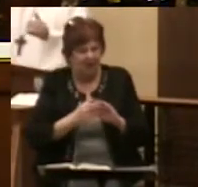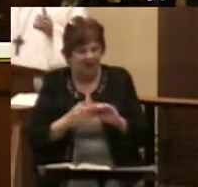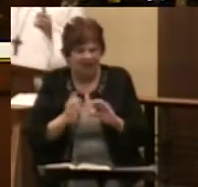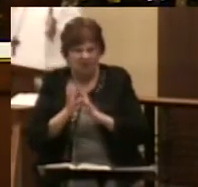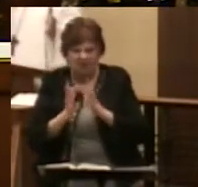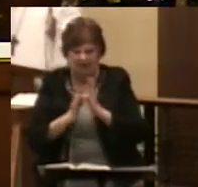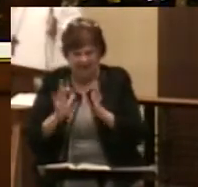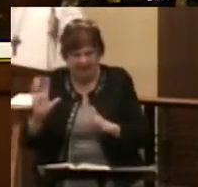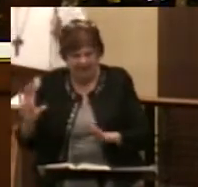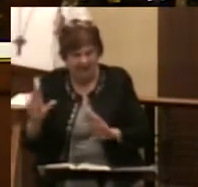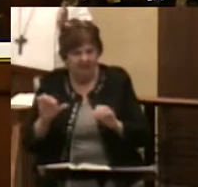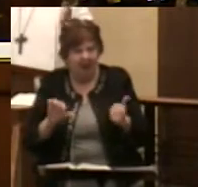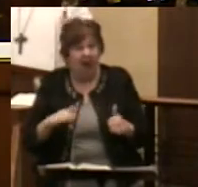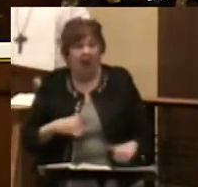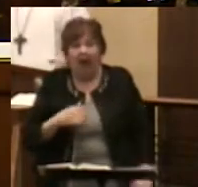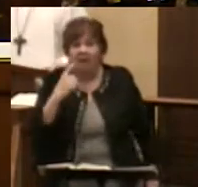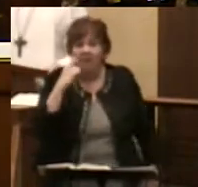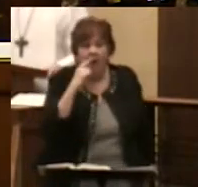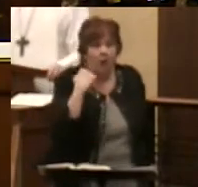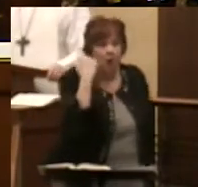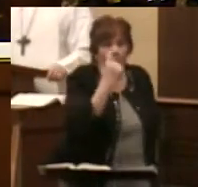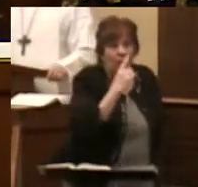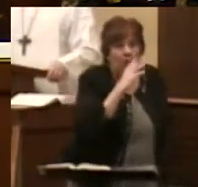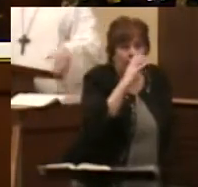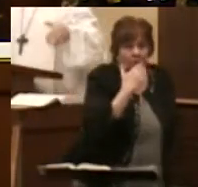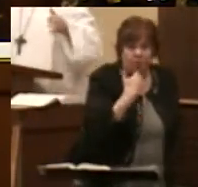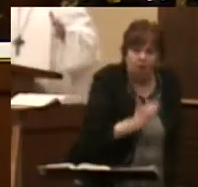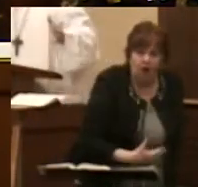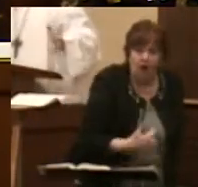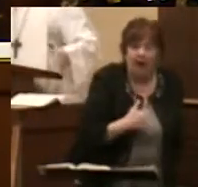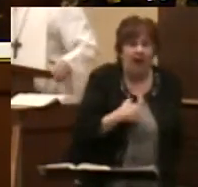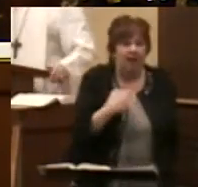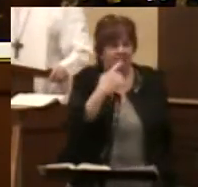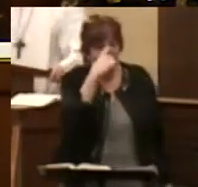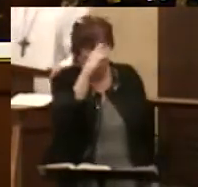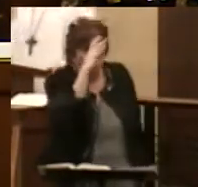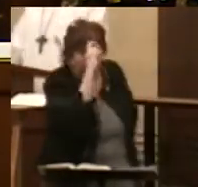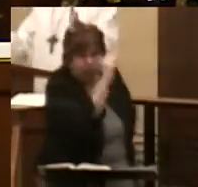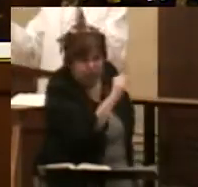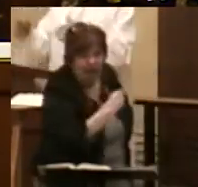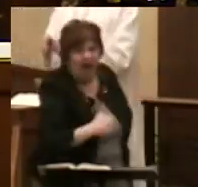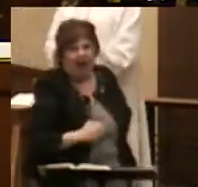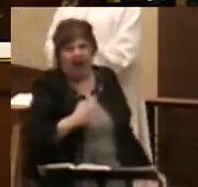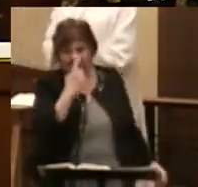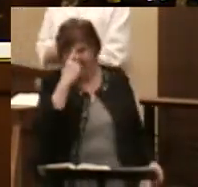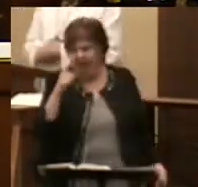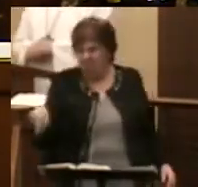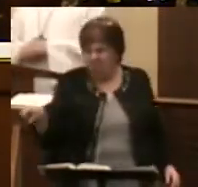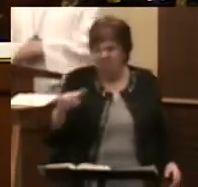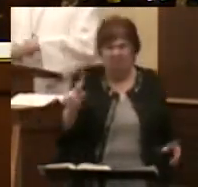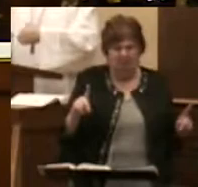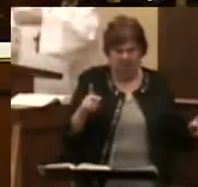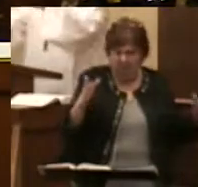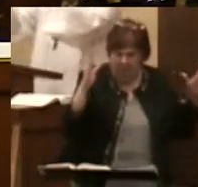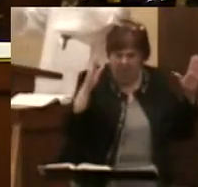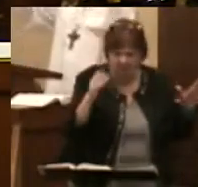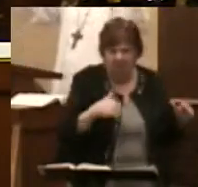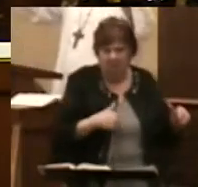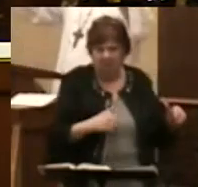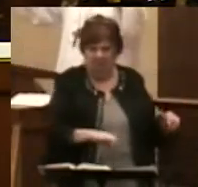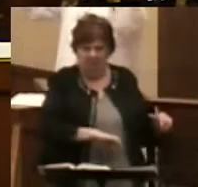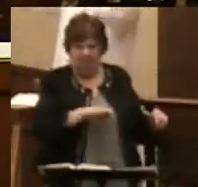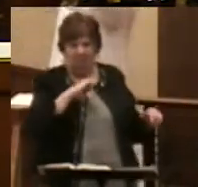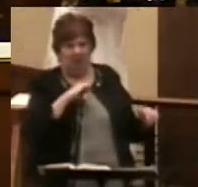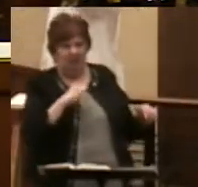It was fetching, I thought. It was eye-catching. This will get their attention. And I was very proud of it. So I brought my